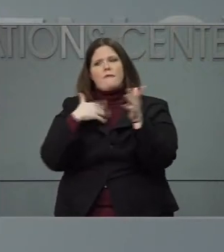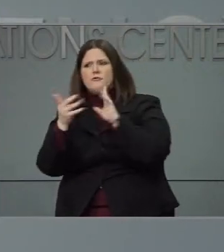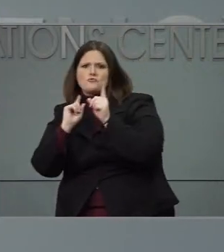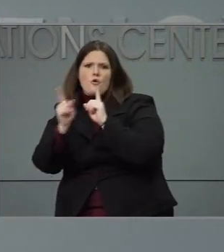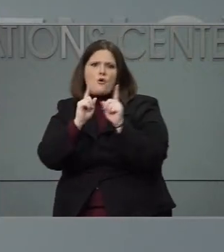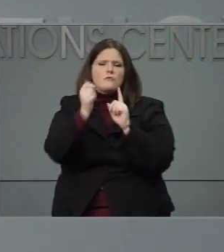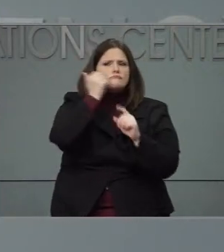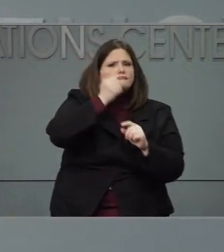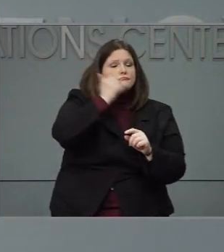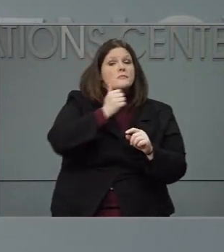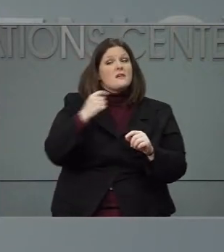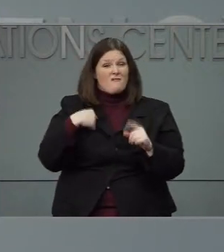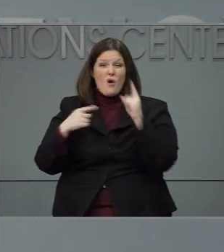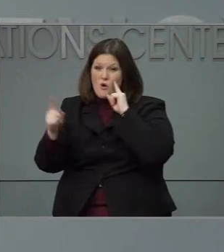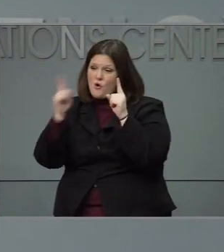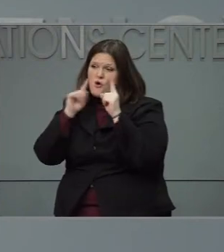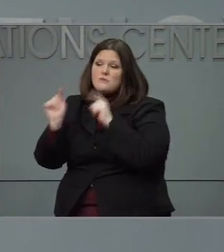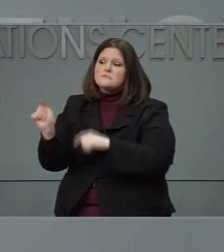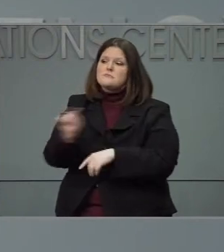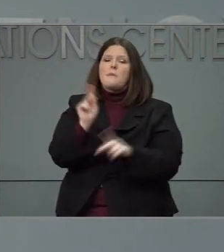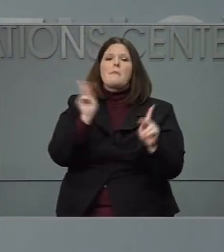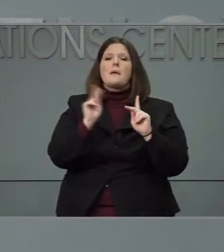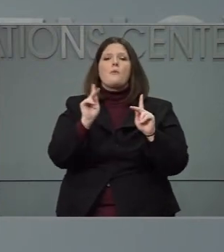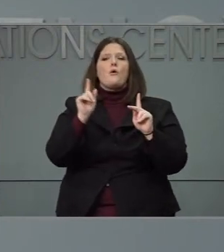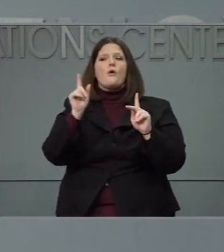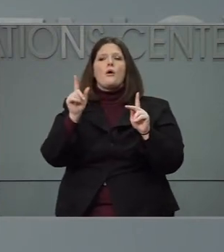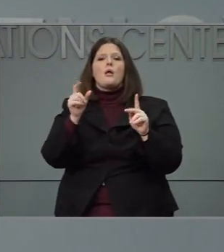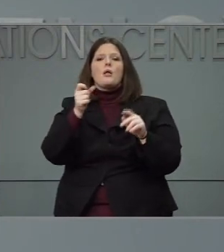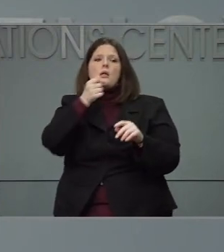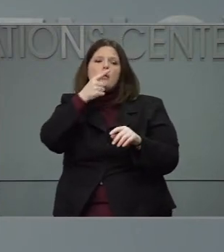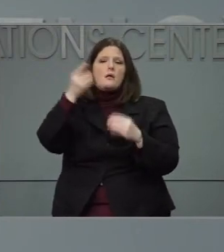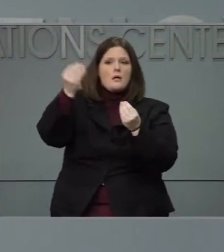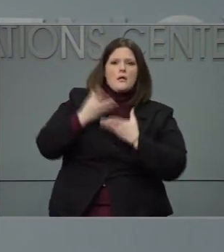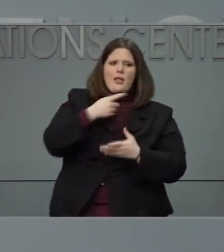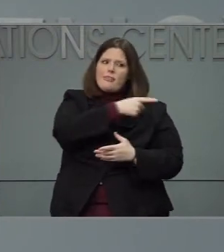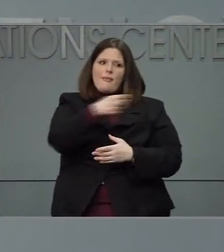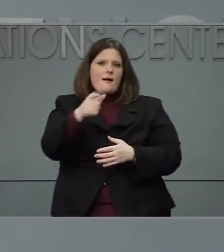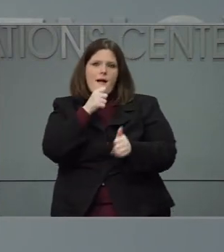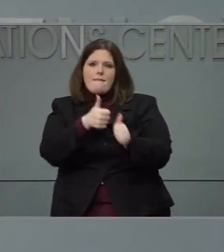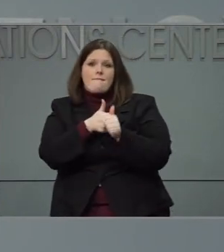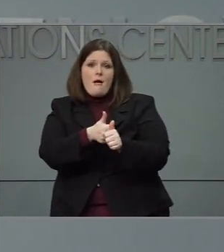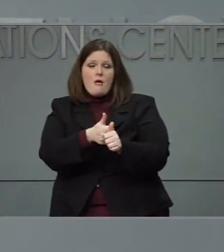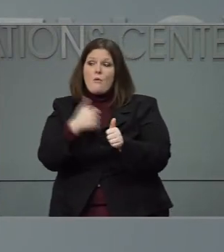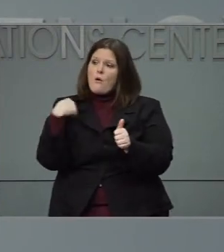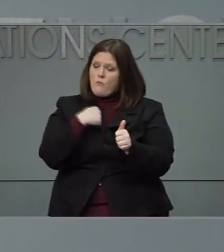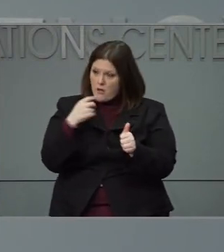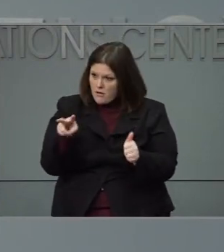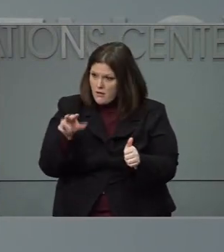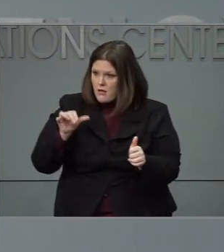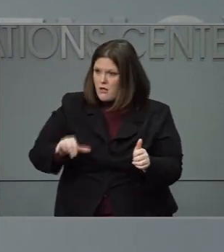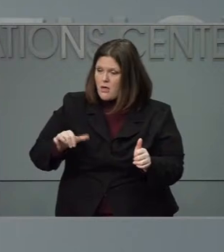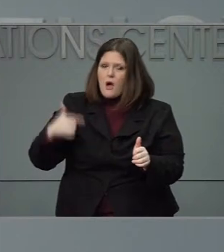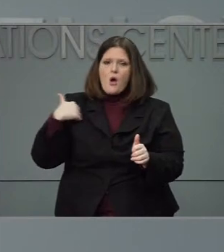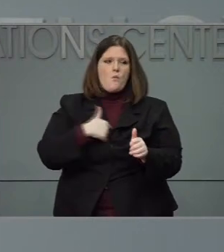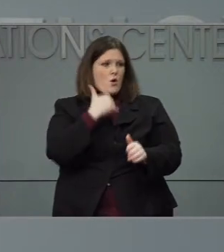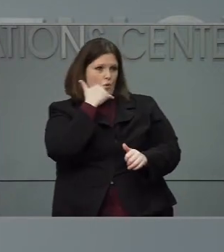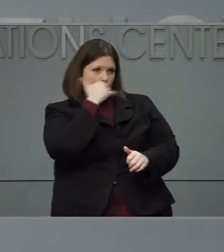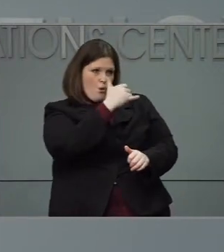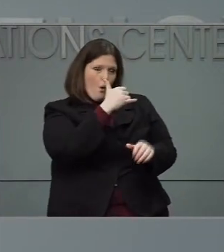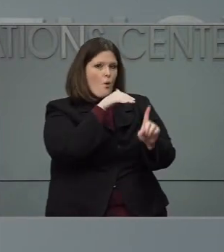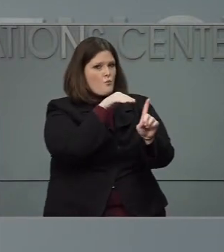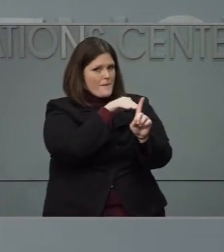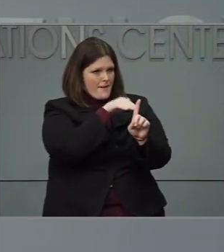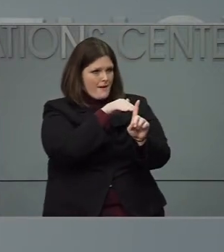folks have strayed from the priority. And if we hear that, we immediately get on the phone with folks and remind folks what the priority orders are.